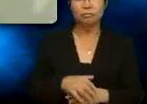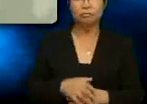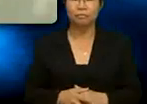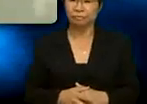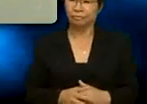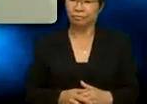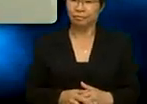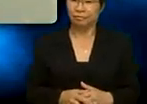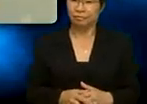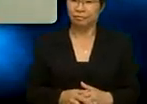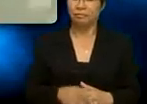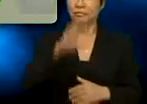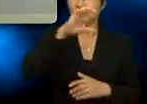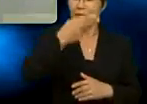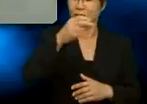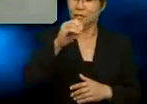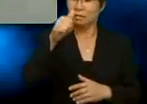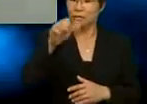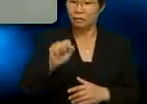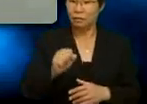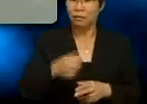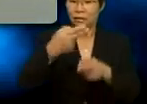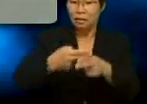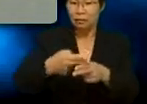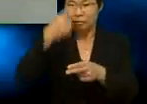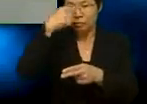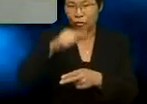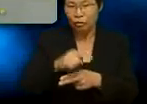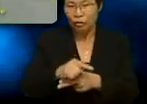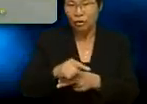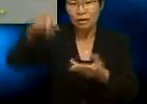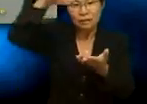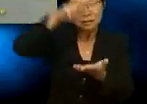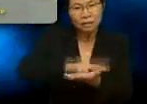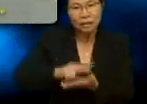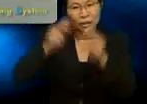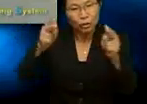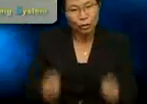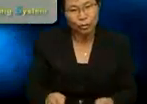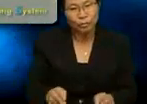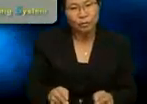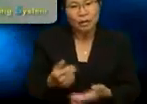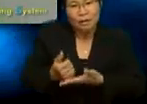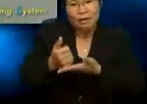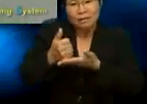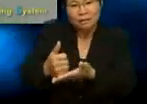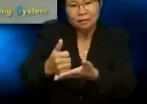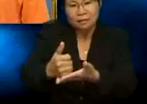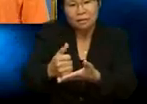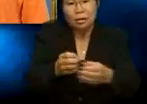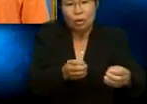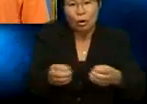Chaos is an acronym for Certified Human Assistance Operating System.